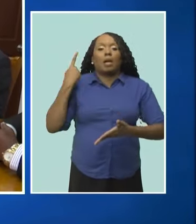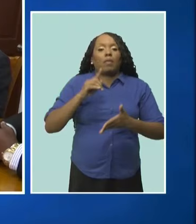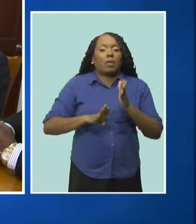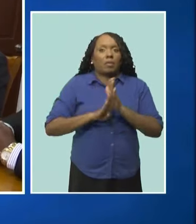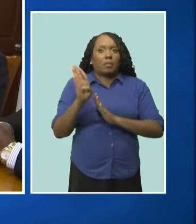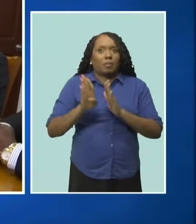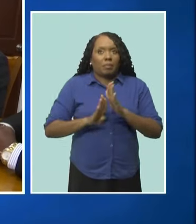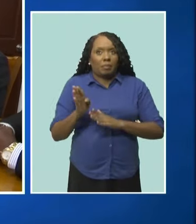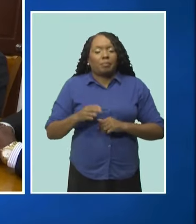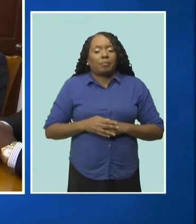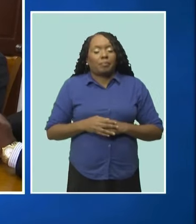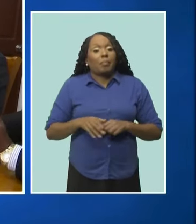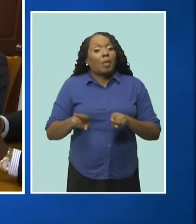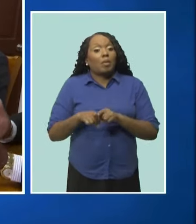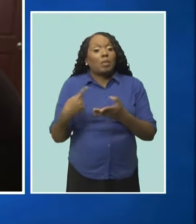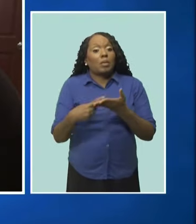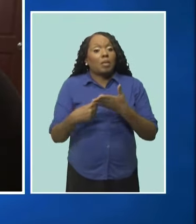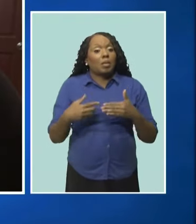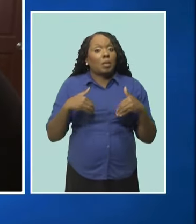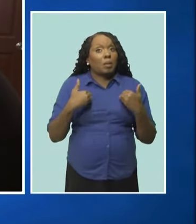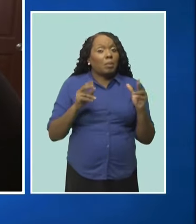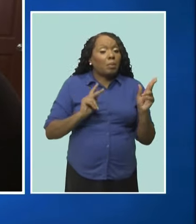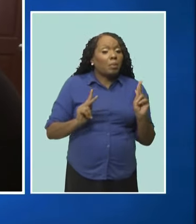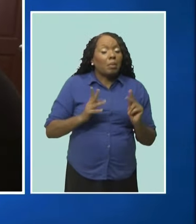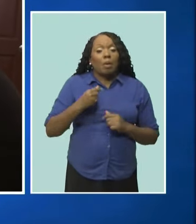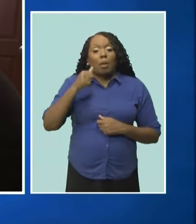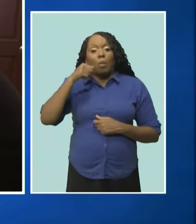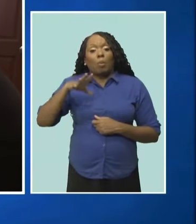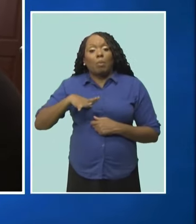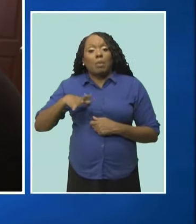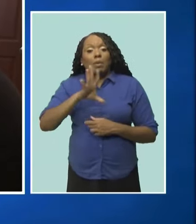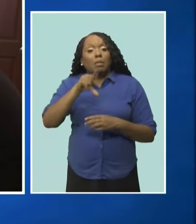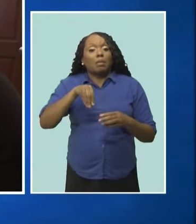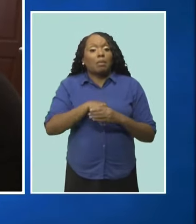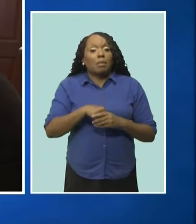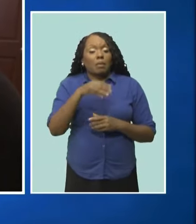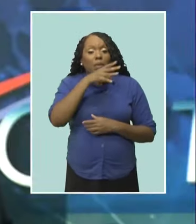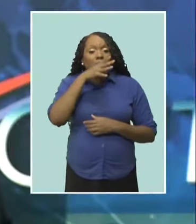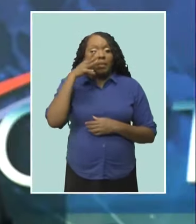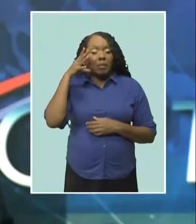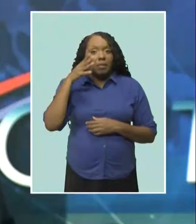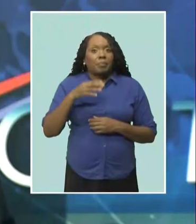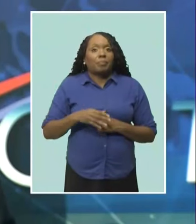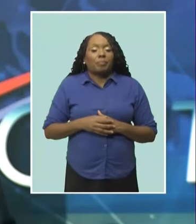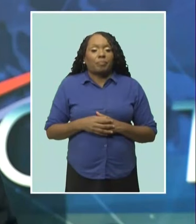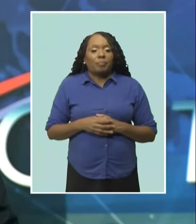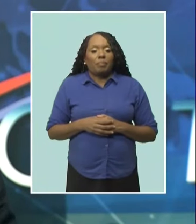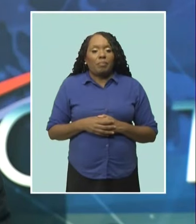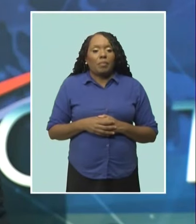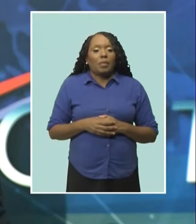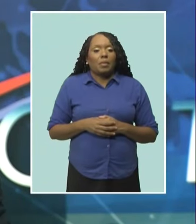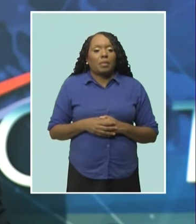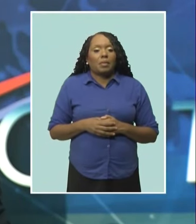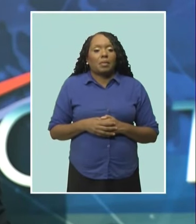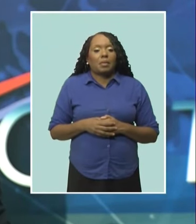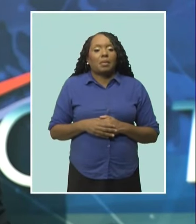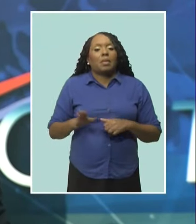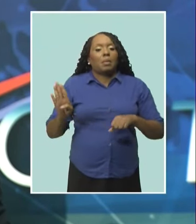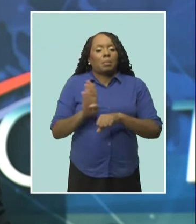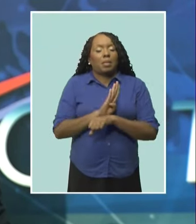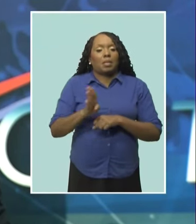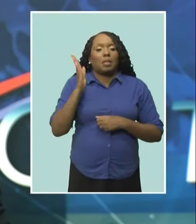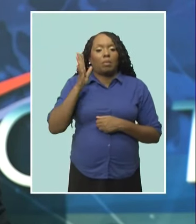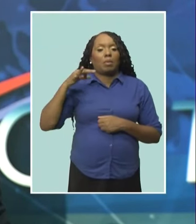youth and women in agriculture. Trevor Thorpe, CBC News. The business sector stands to